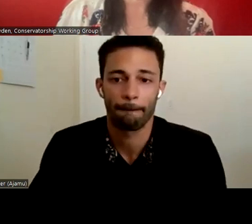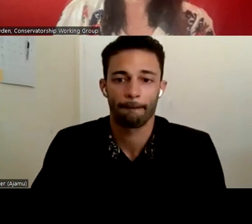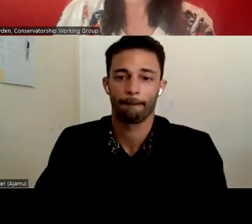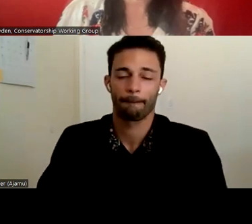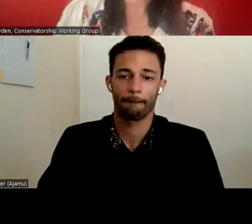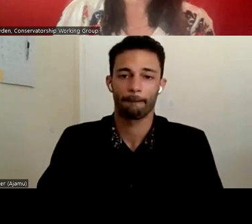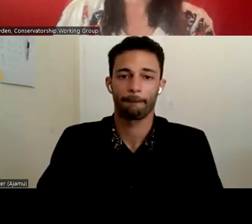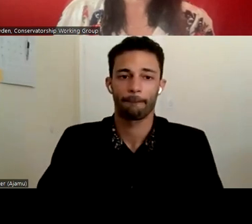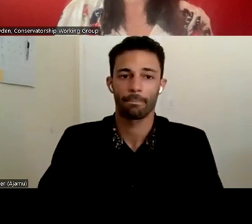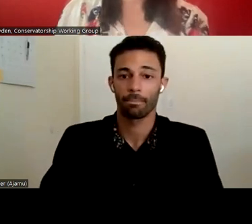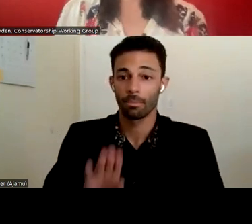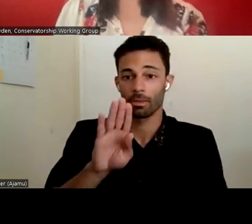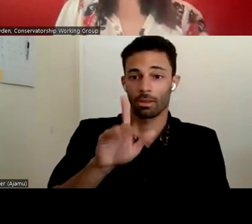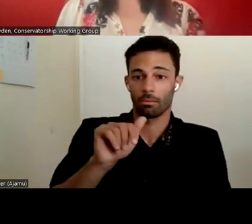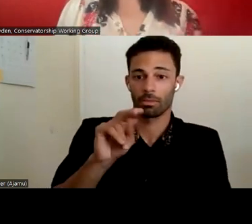Blanca?